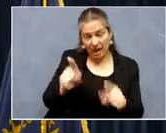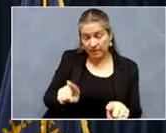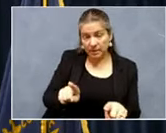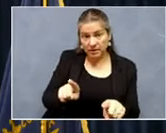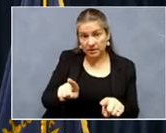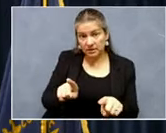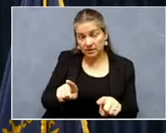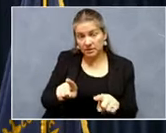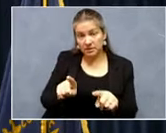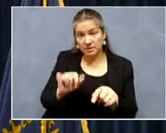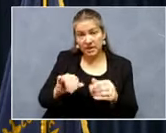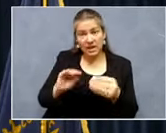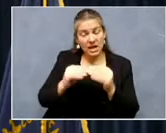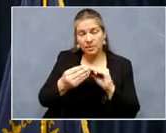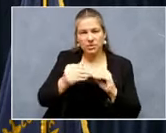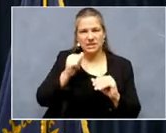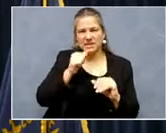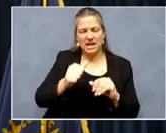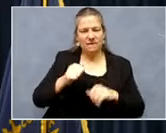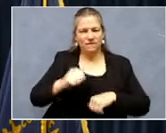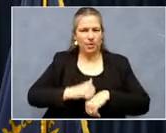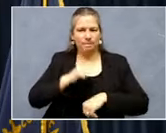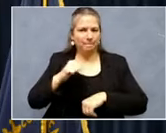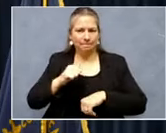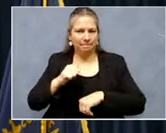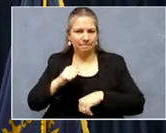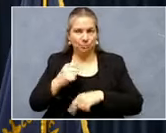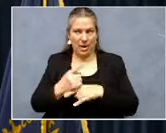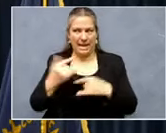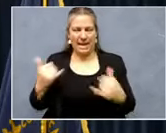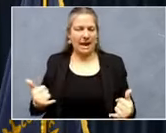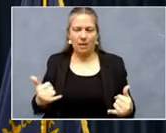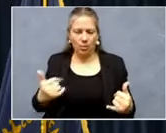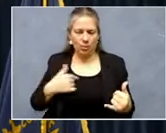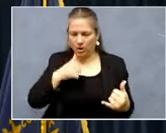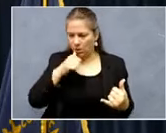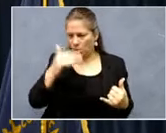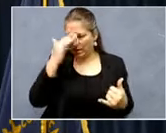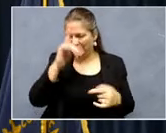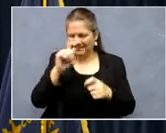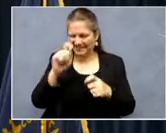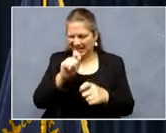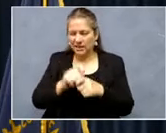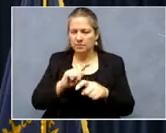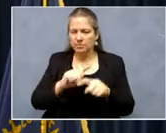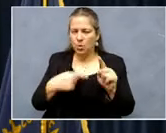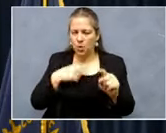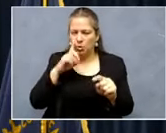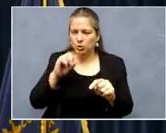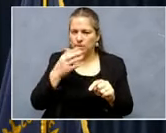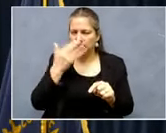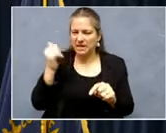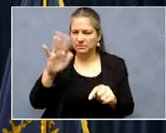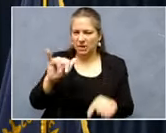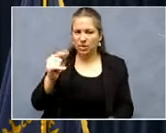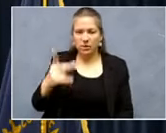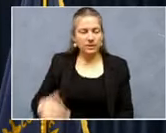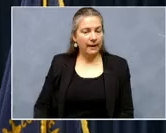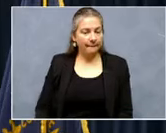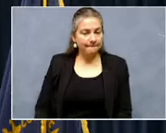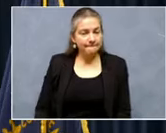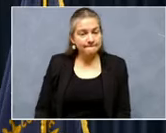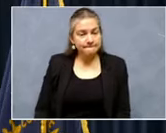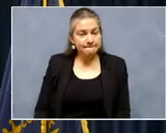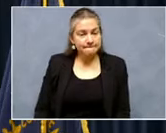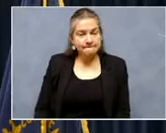the numbers aren't firm even as of today. Um, but we'll give you the best we've got by, by Thursday. Uh, Mike